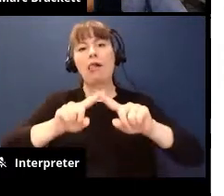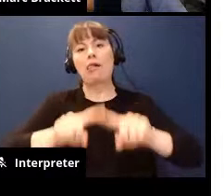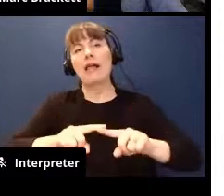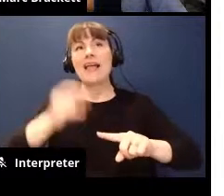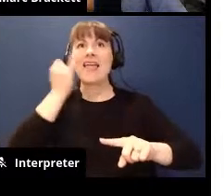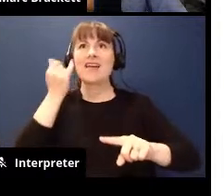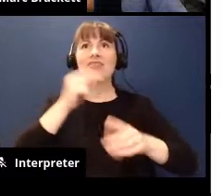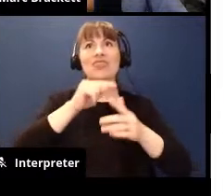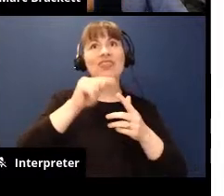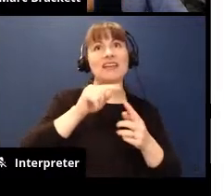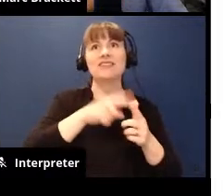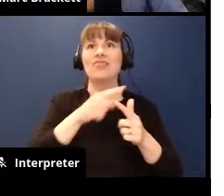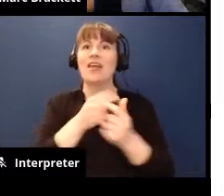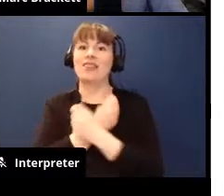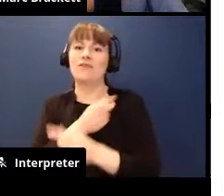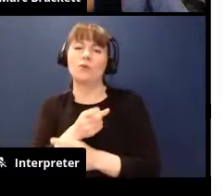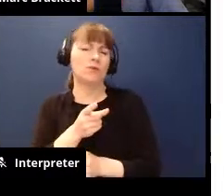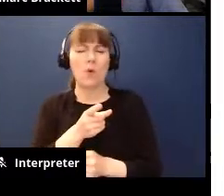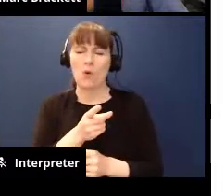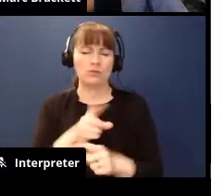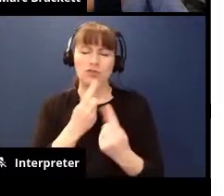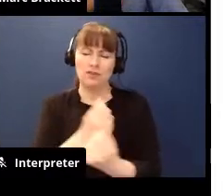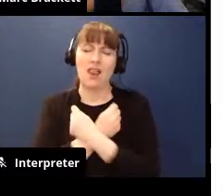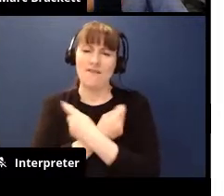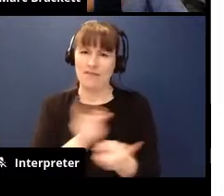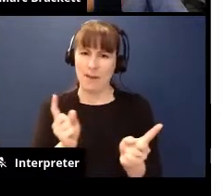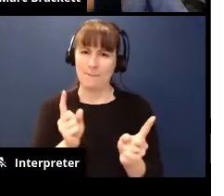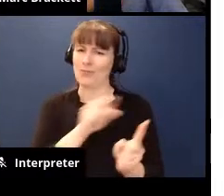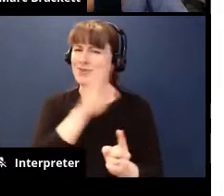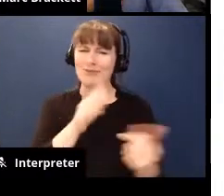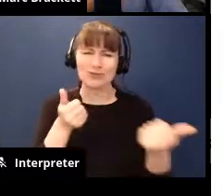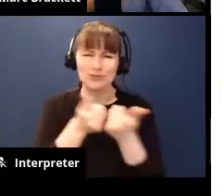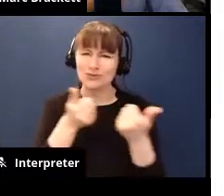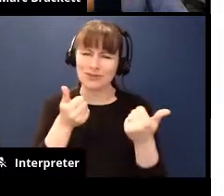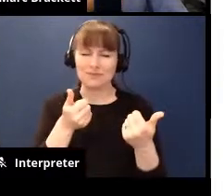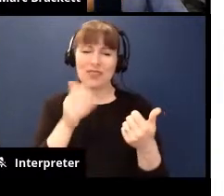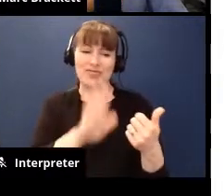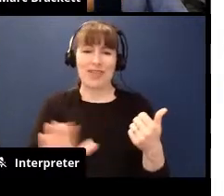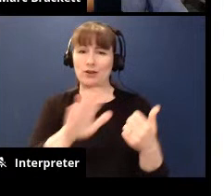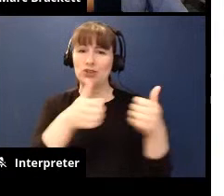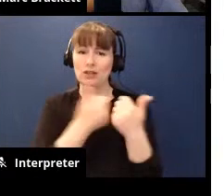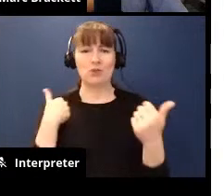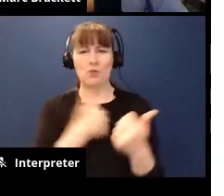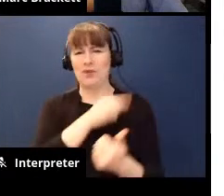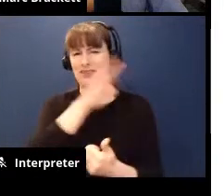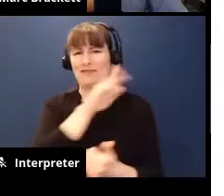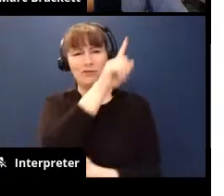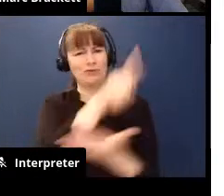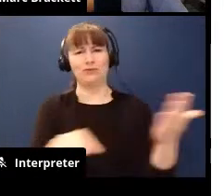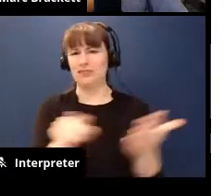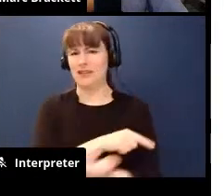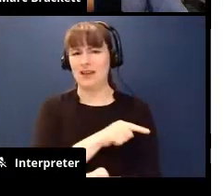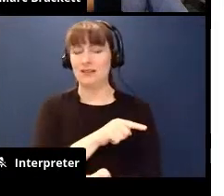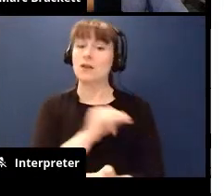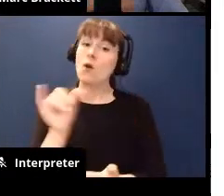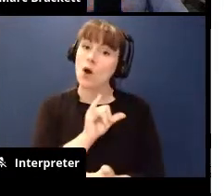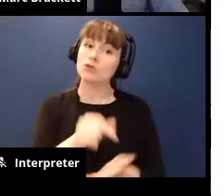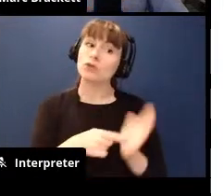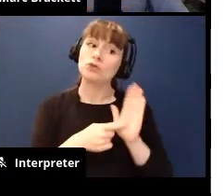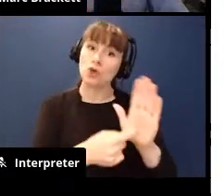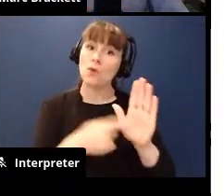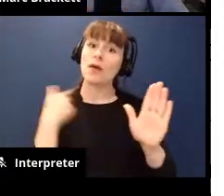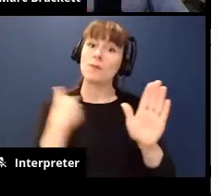that we're never going to judge them for their challenges um and then we also have to show our passion and for the work that we do